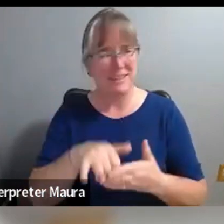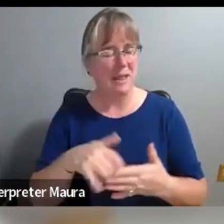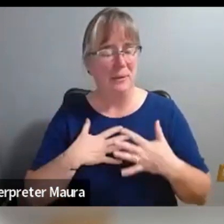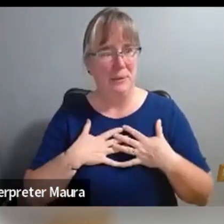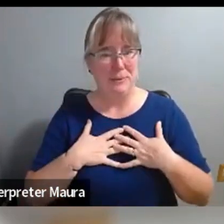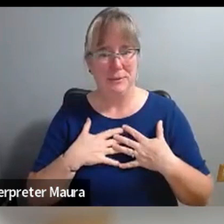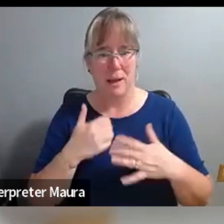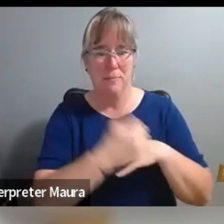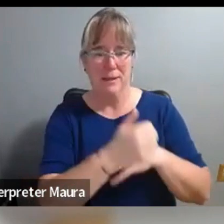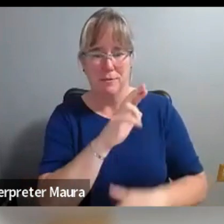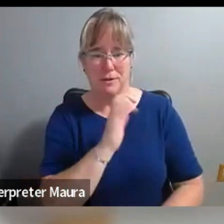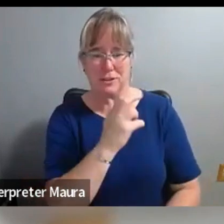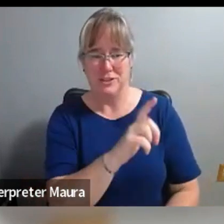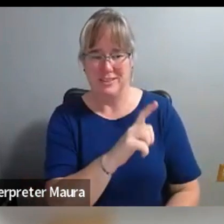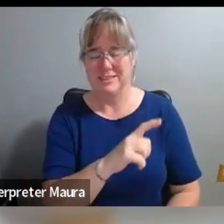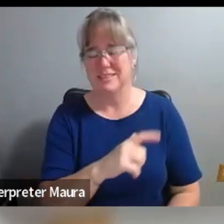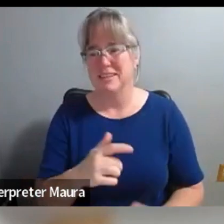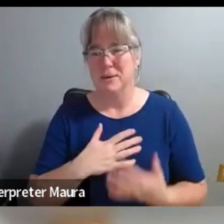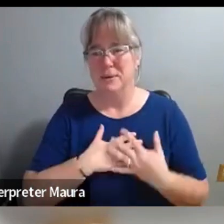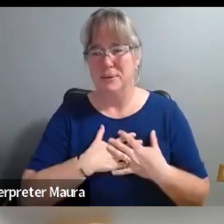that on you, Rachel. Maybe a little bit on Anne.